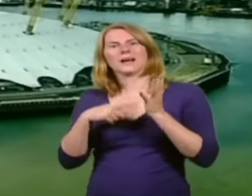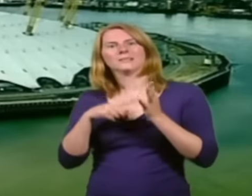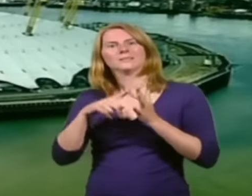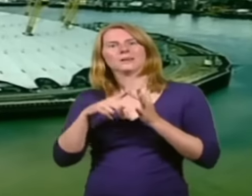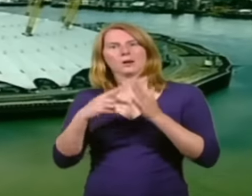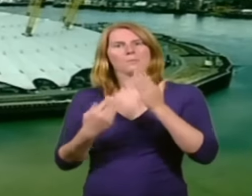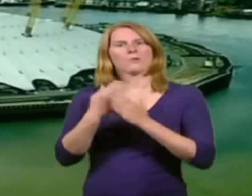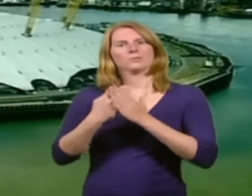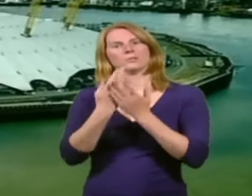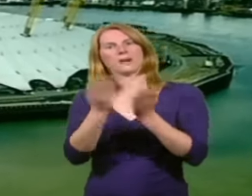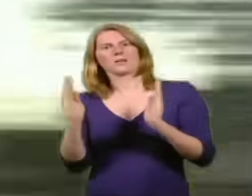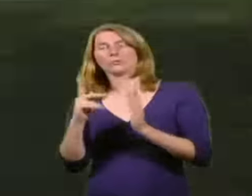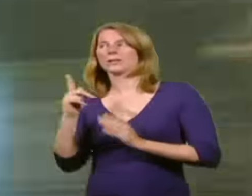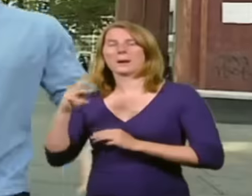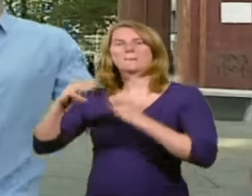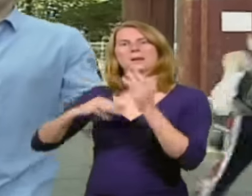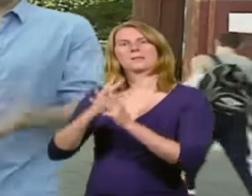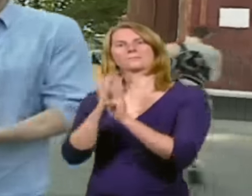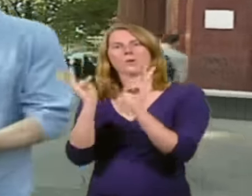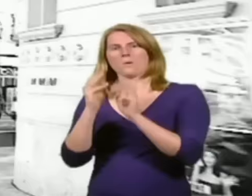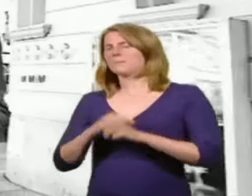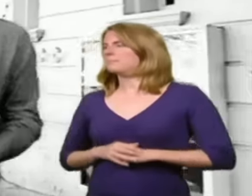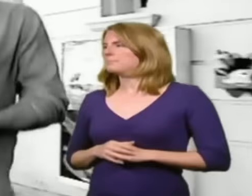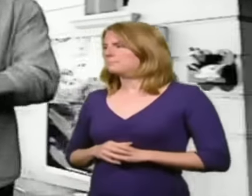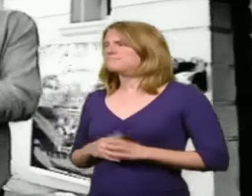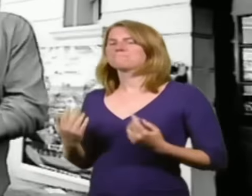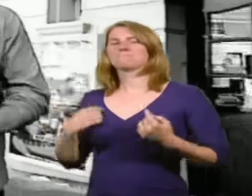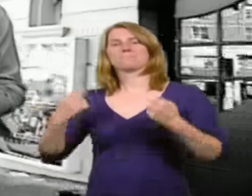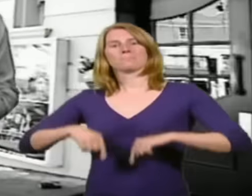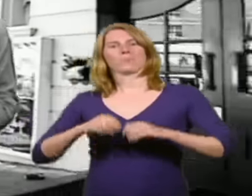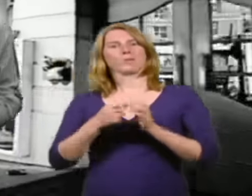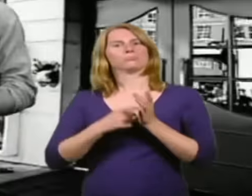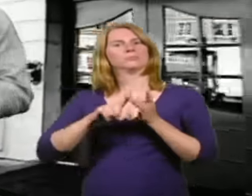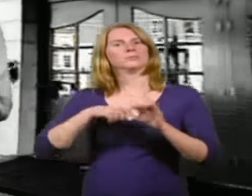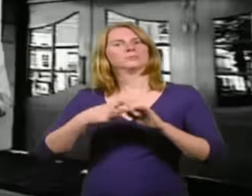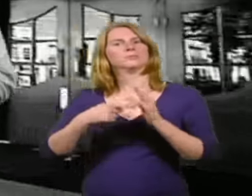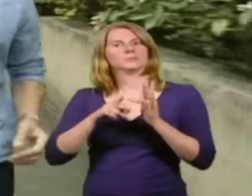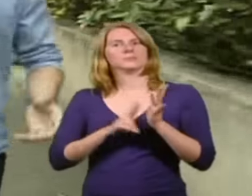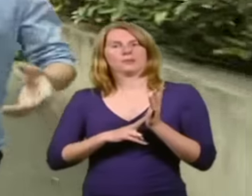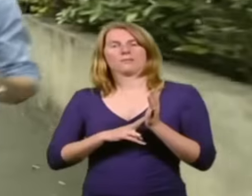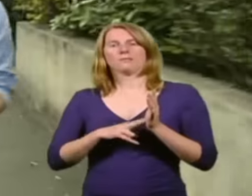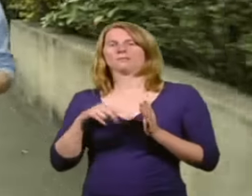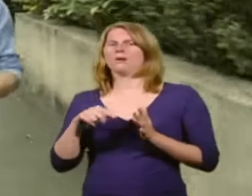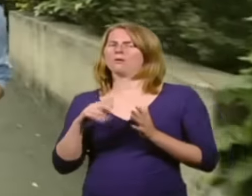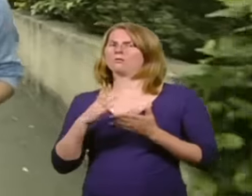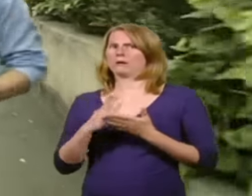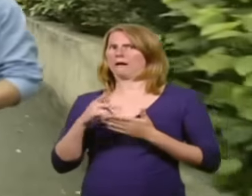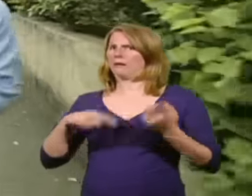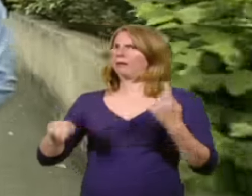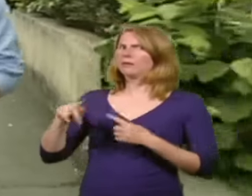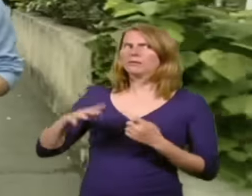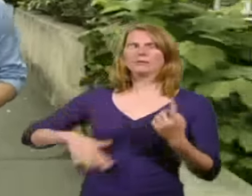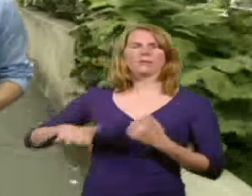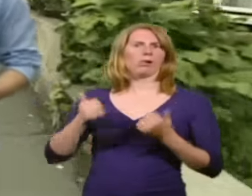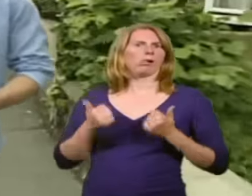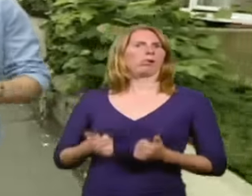and the Millennium Dome. However, this week we're in Brixton, which used to be a bit of a run-down area, but now it's extremely popular with those